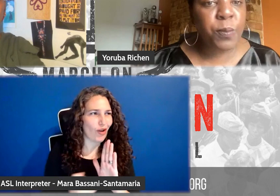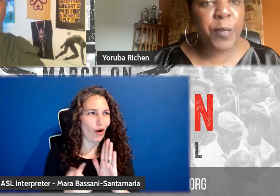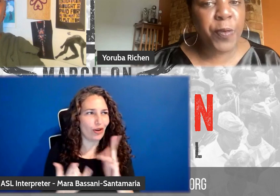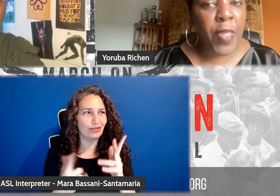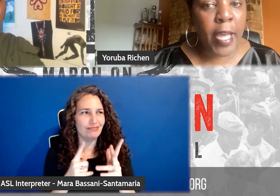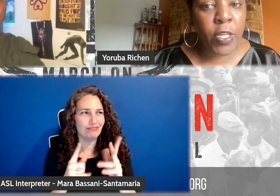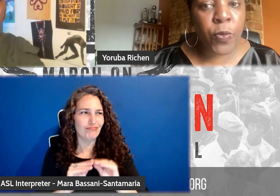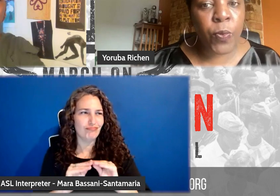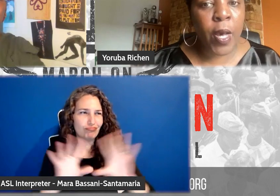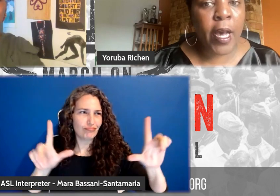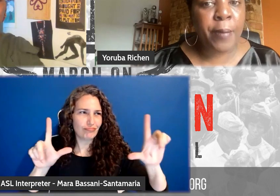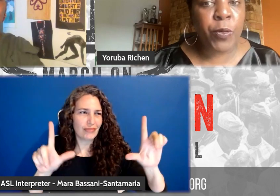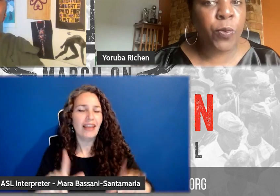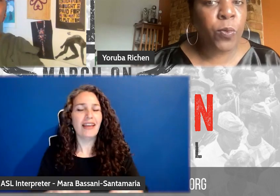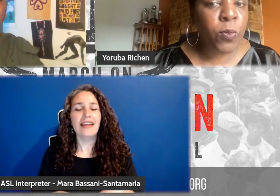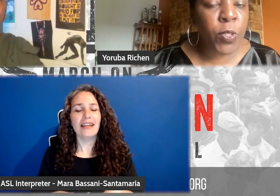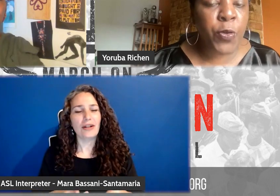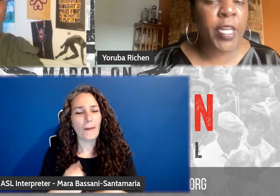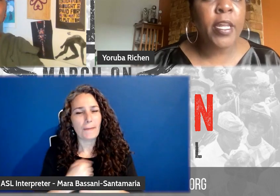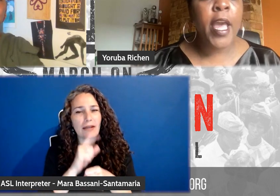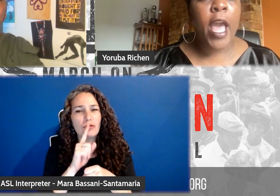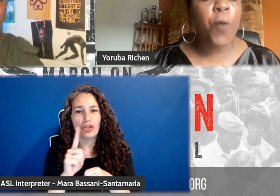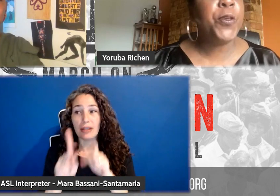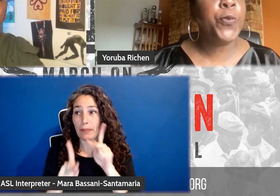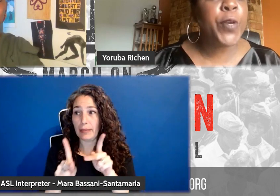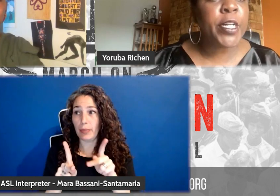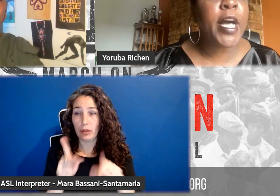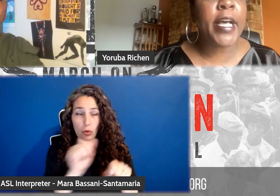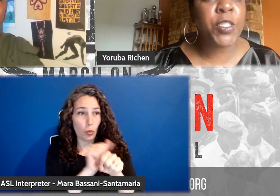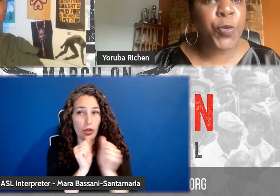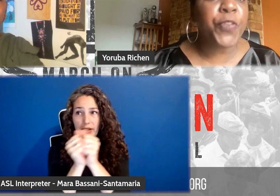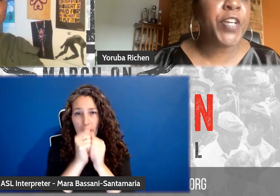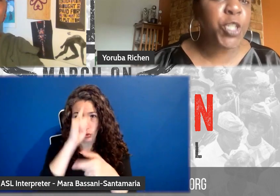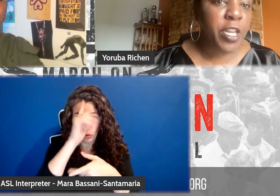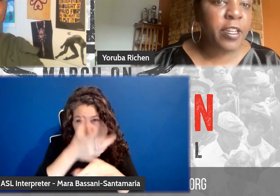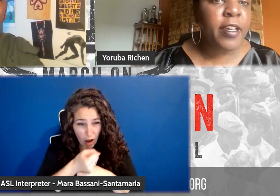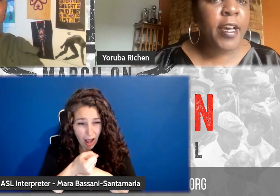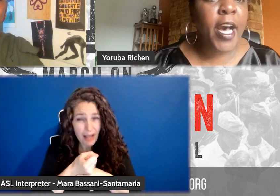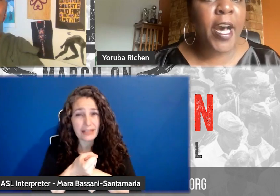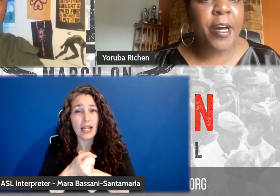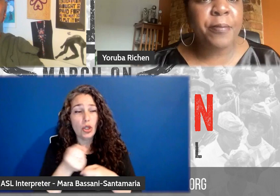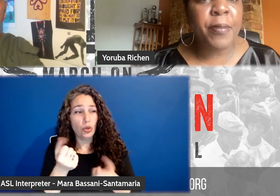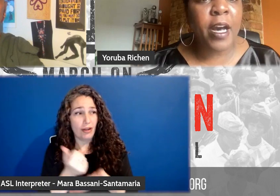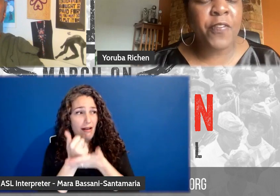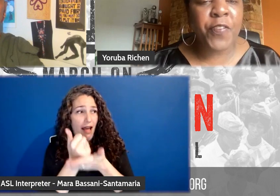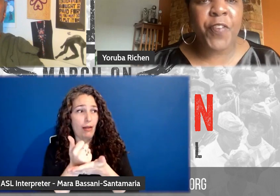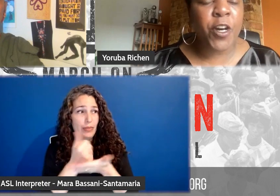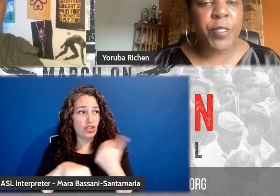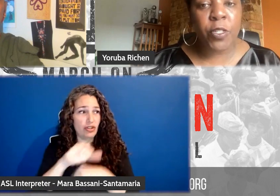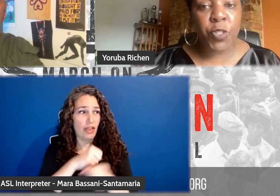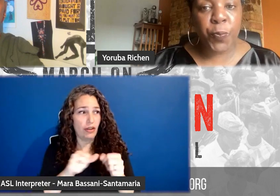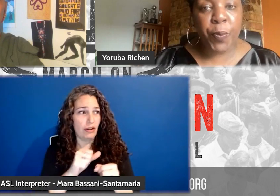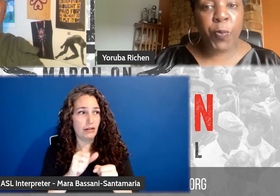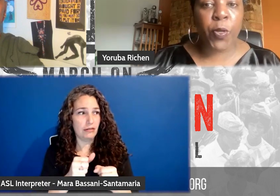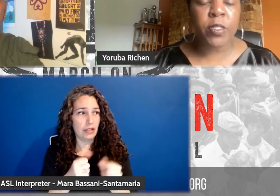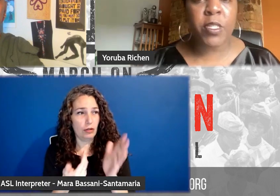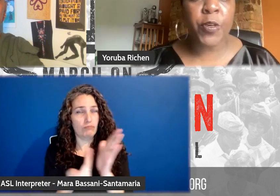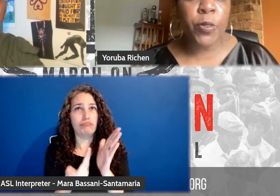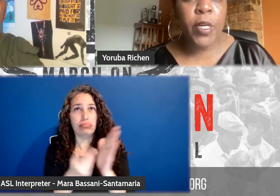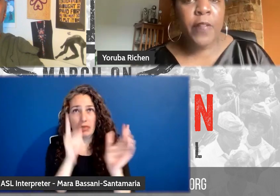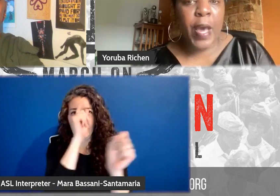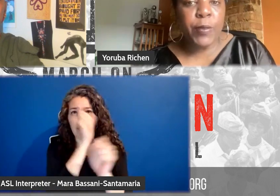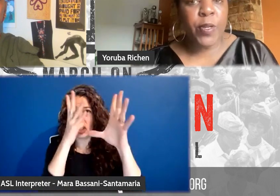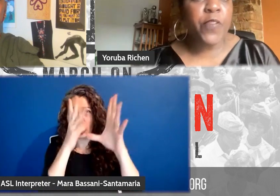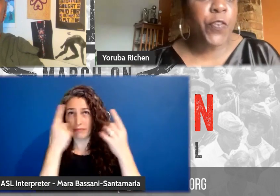trust, people that you, who, you know, can help you realize your vision of the film is so super important.